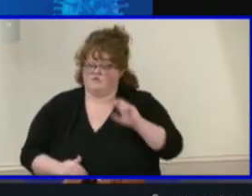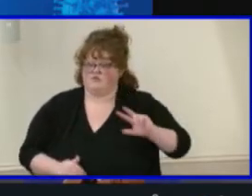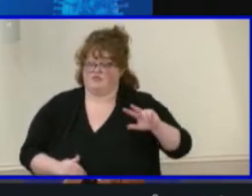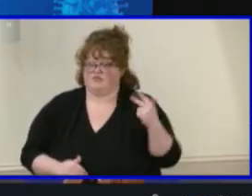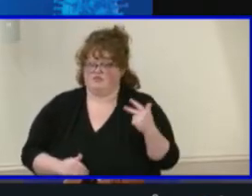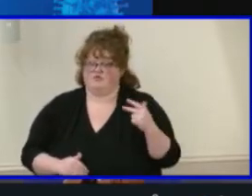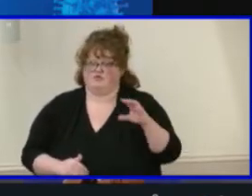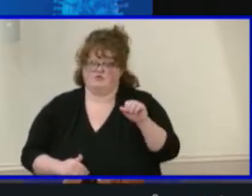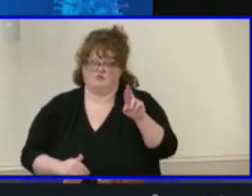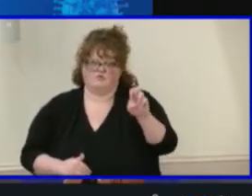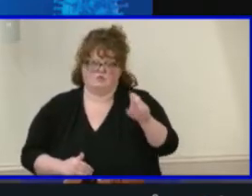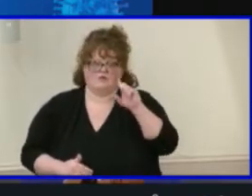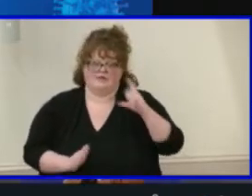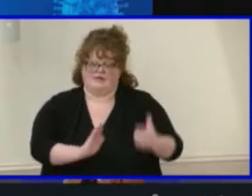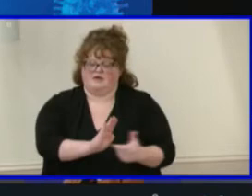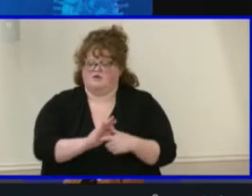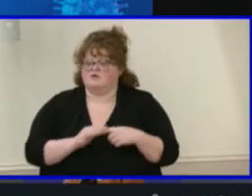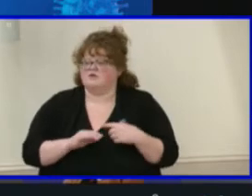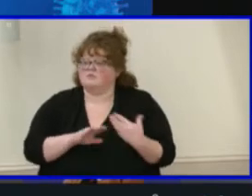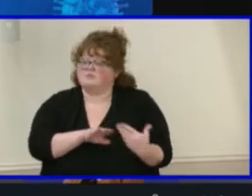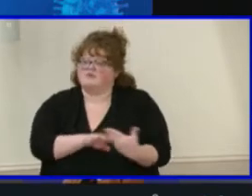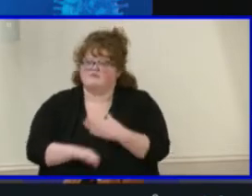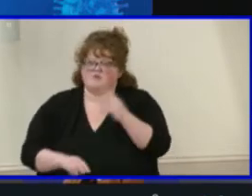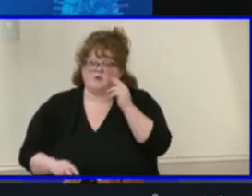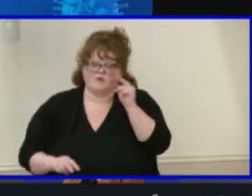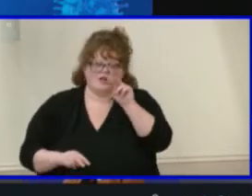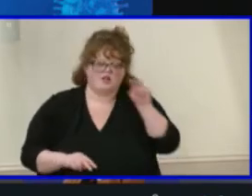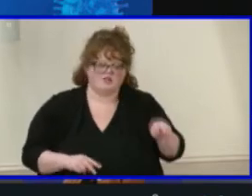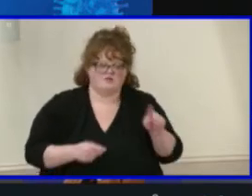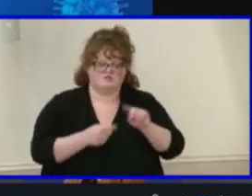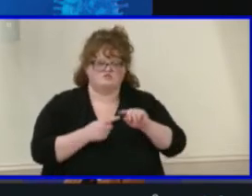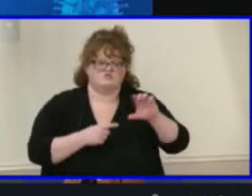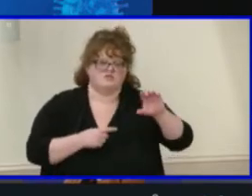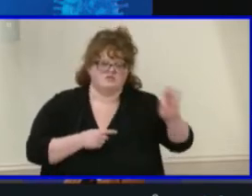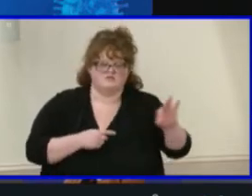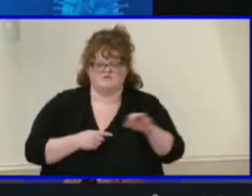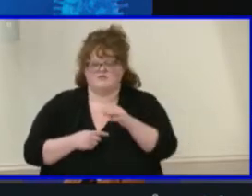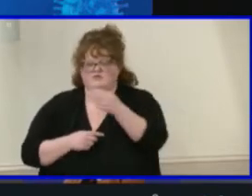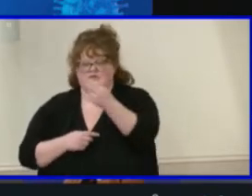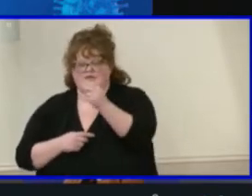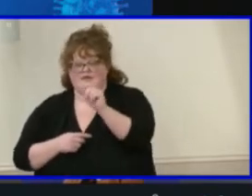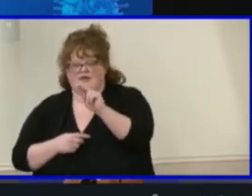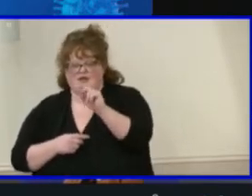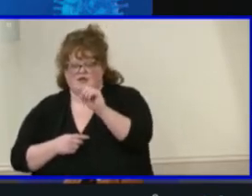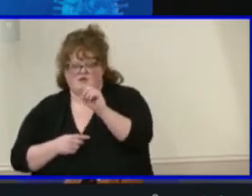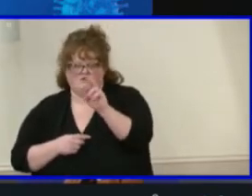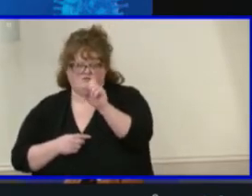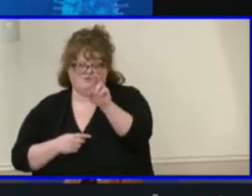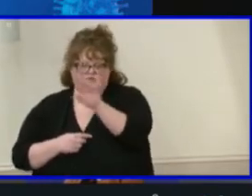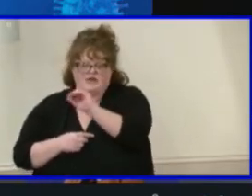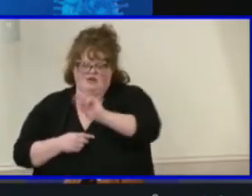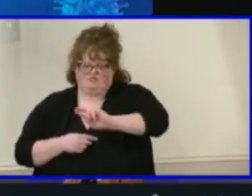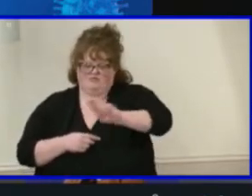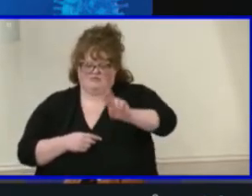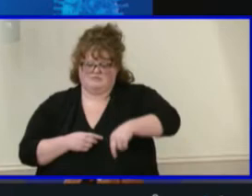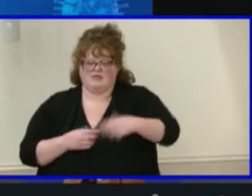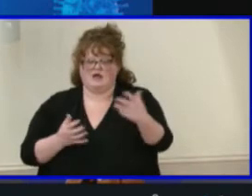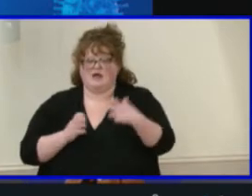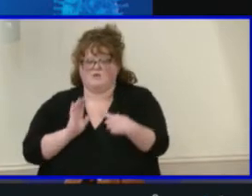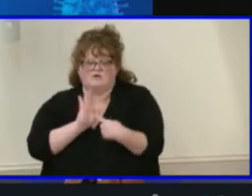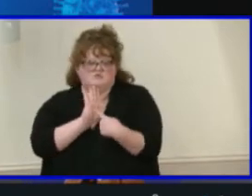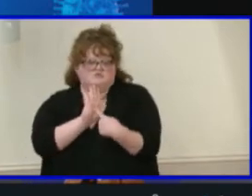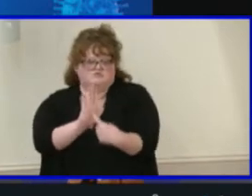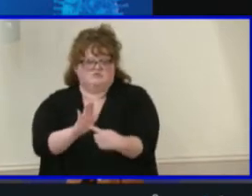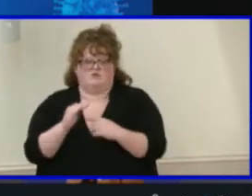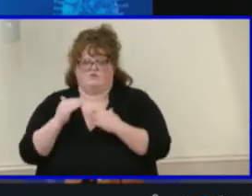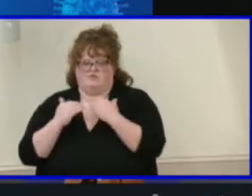Before we look at the data for Chesterfield and Hanover counties and Richmond City, I will provide a quick visual showing the thresholds for the